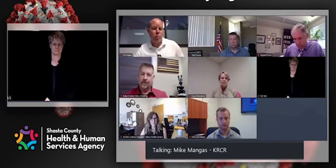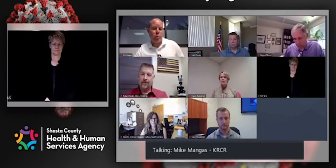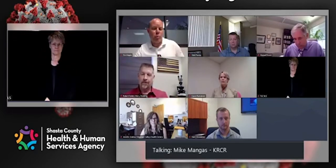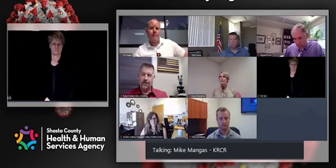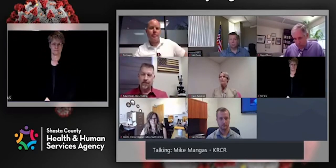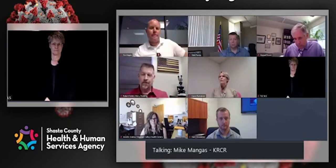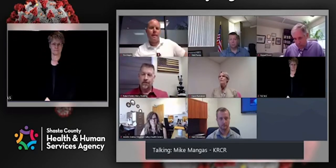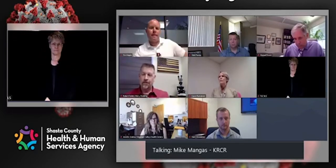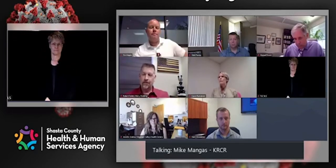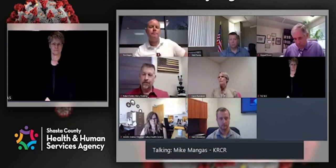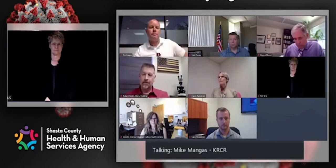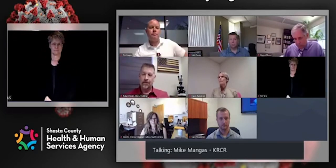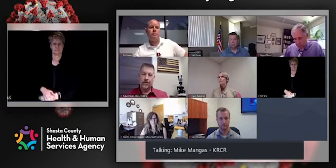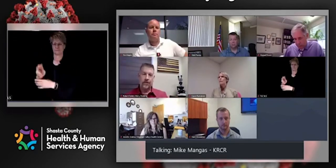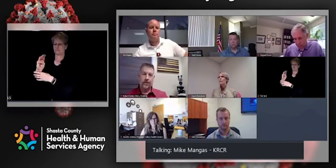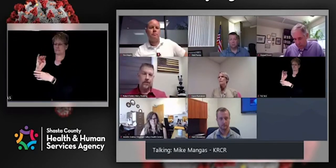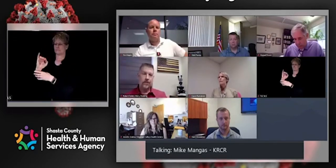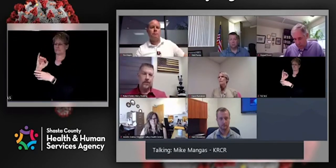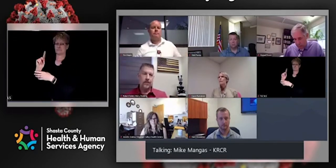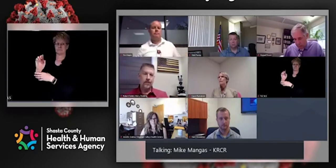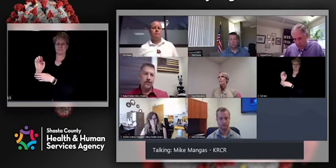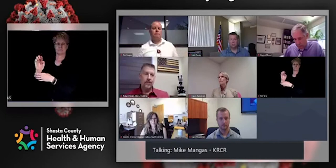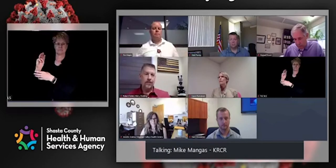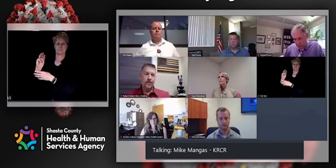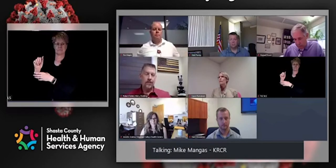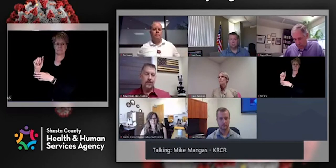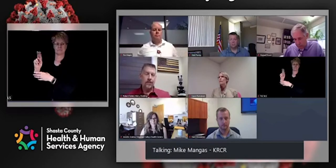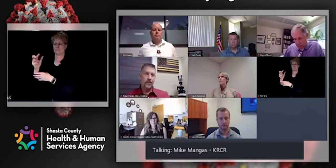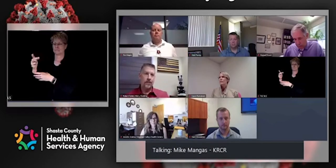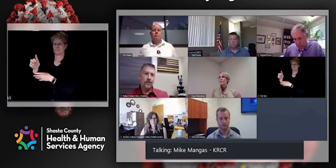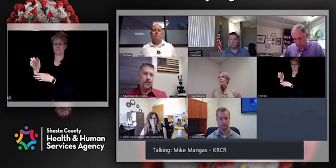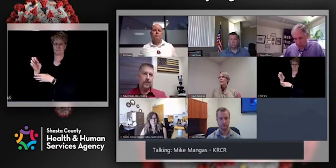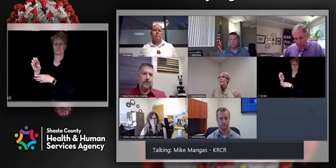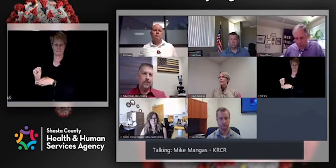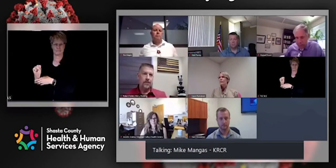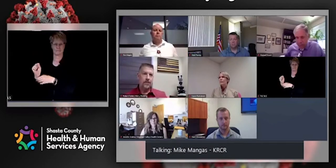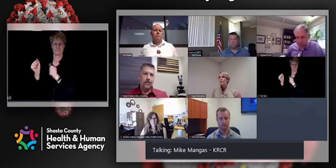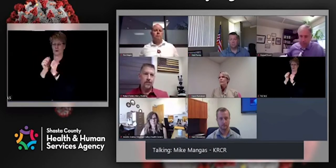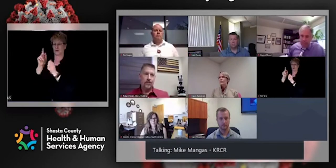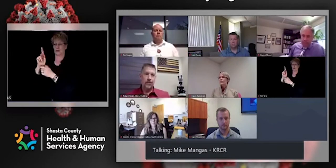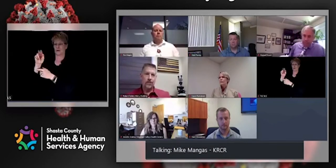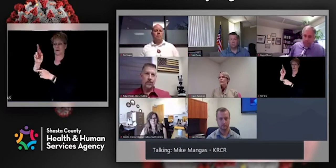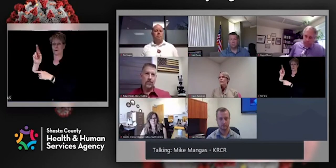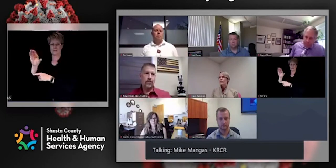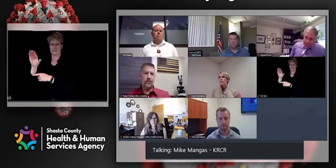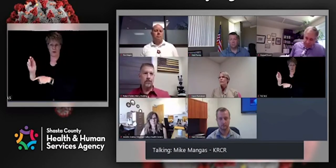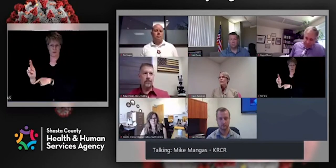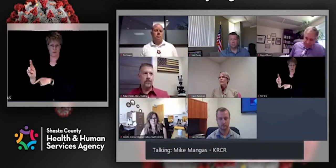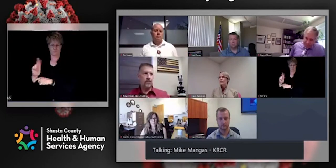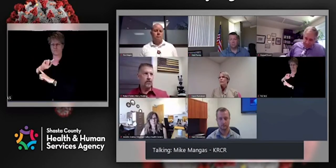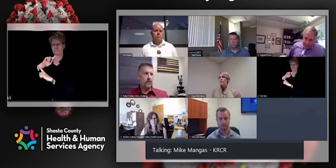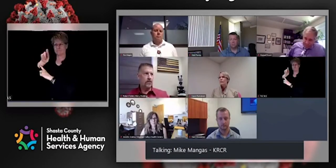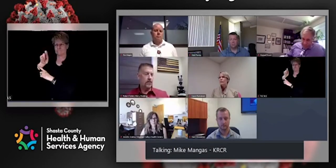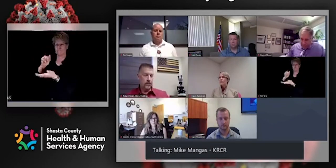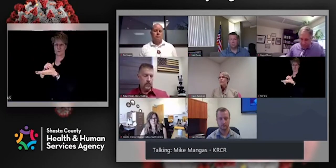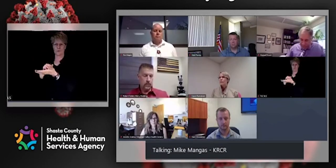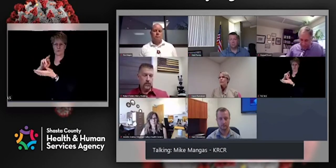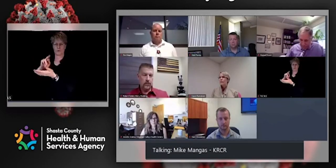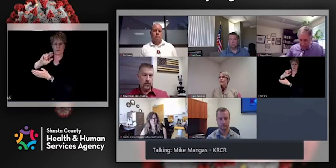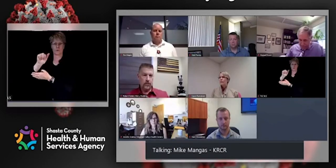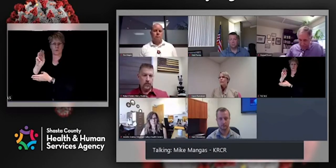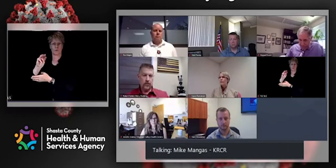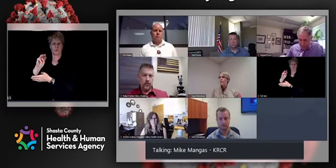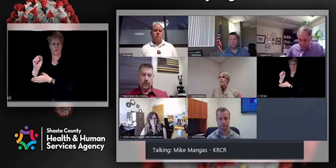I've got a couple of questions for Dr. Ramstrom, I think. We've seen the number of cases rise, I would say, significantly in the